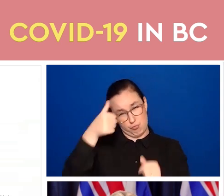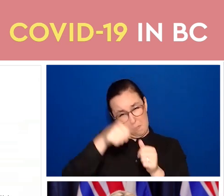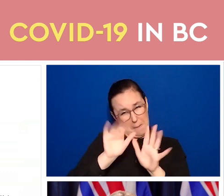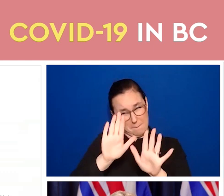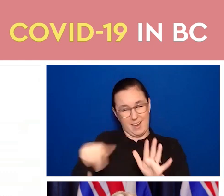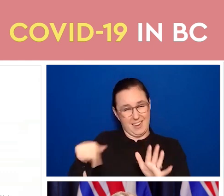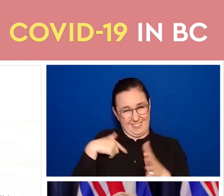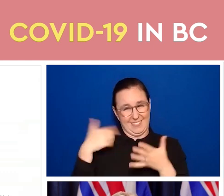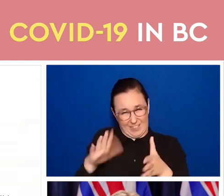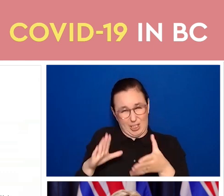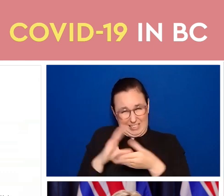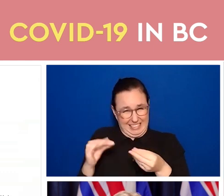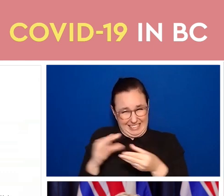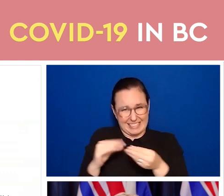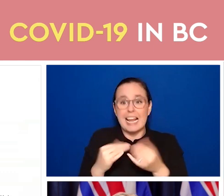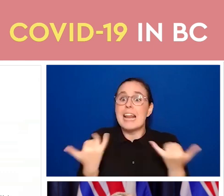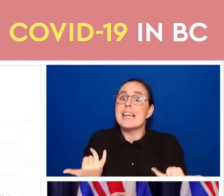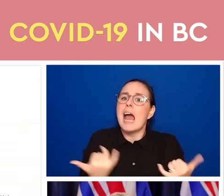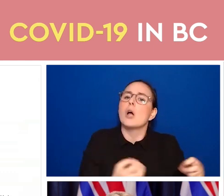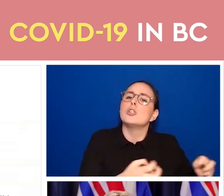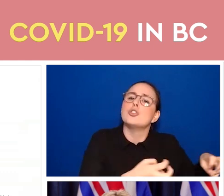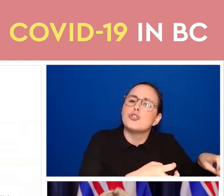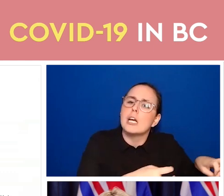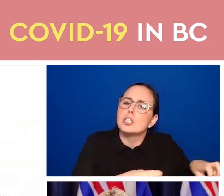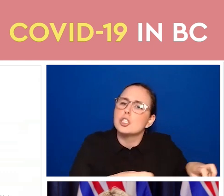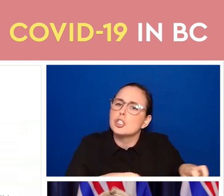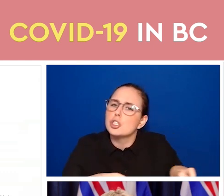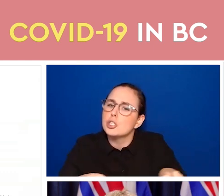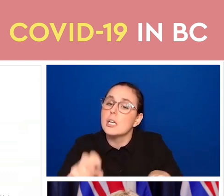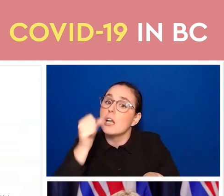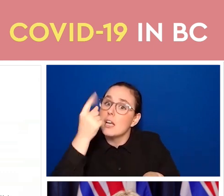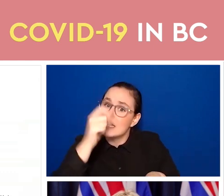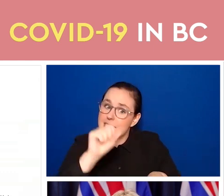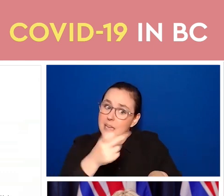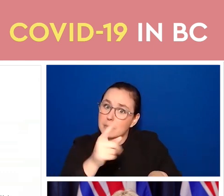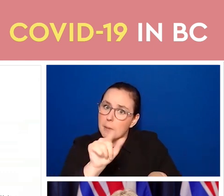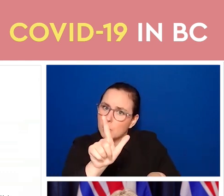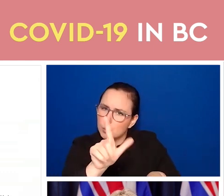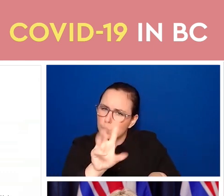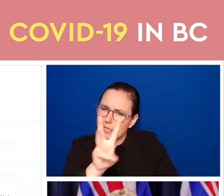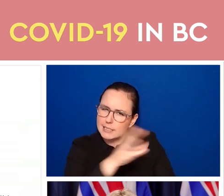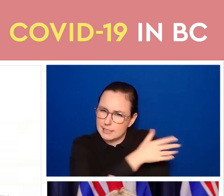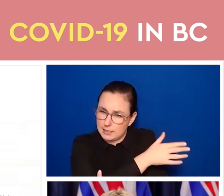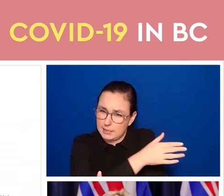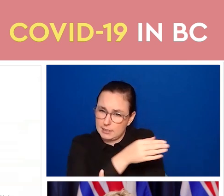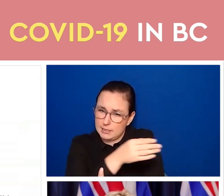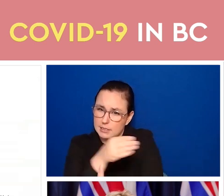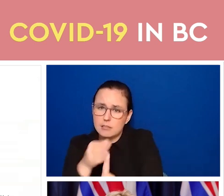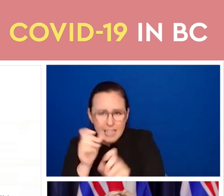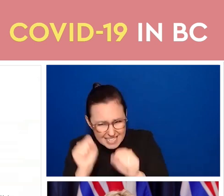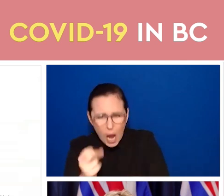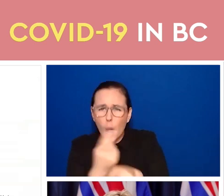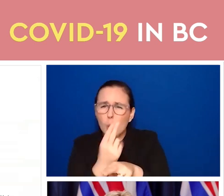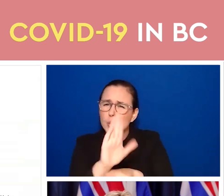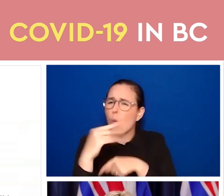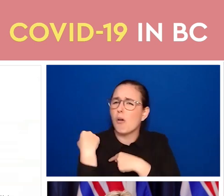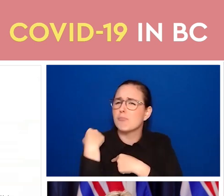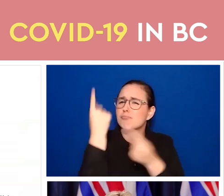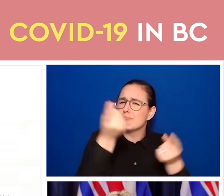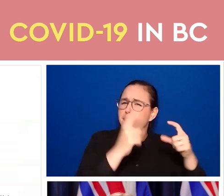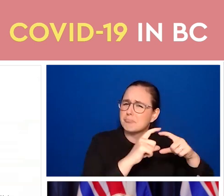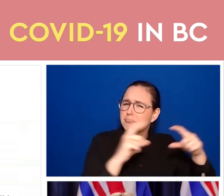up until September 26th. So you can still use your paper record. But these paper records, we know, have more information